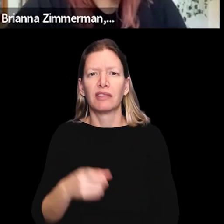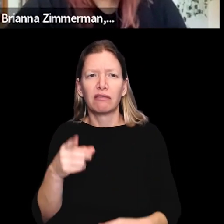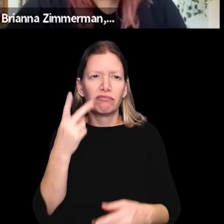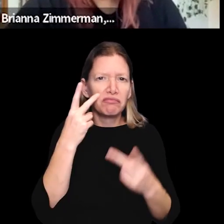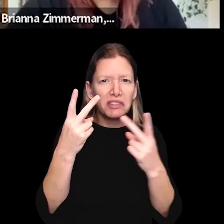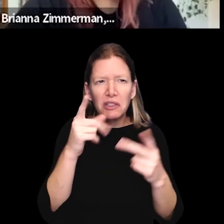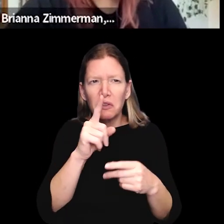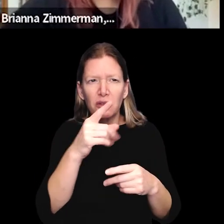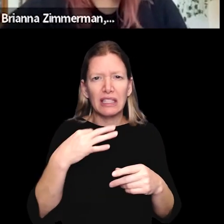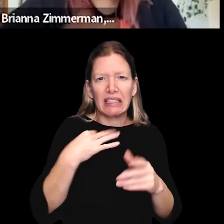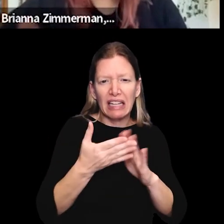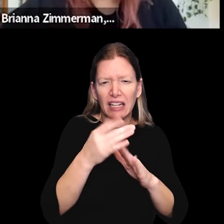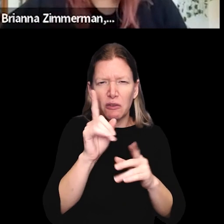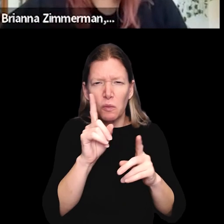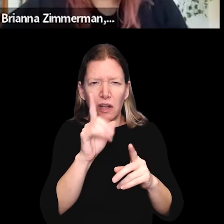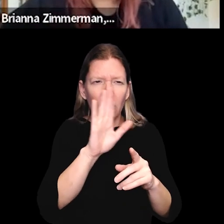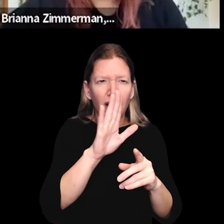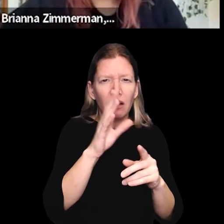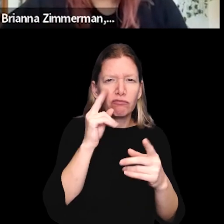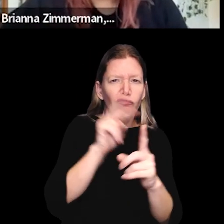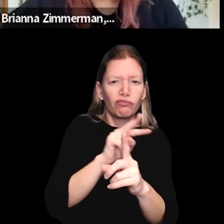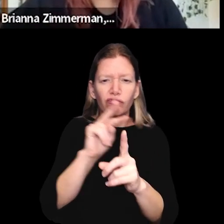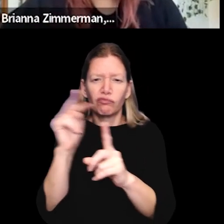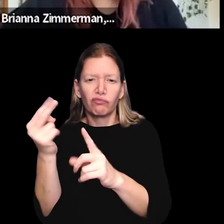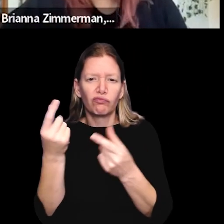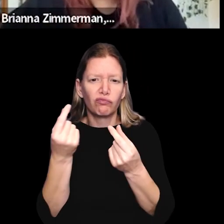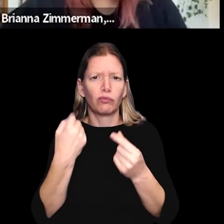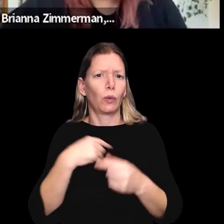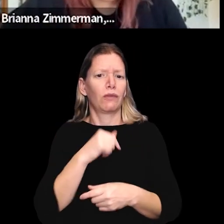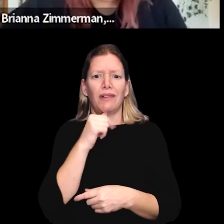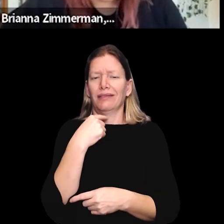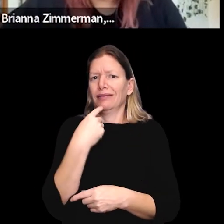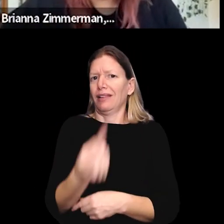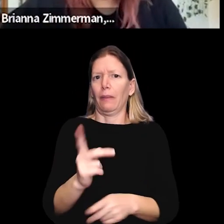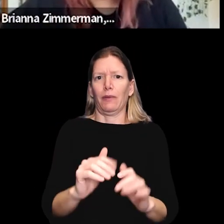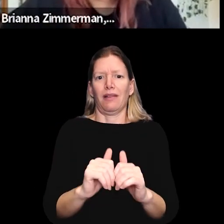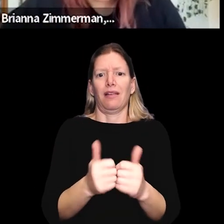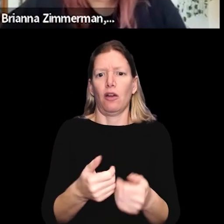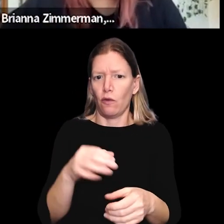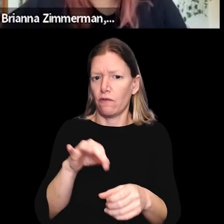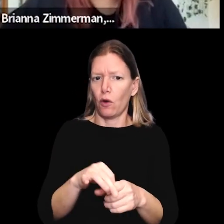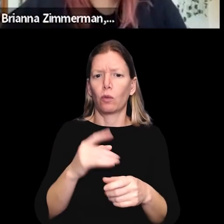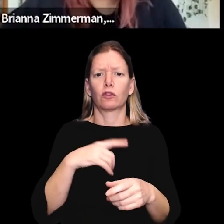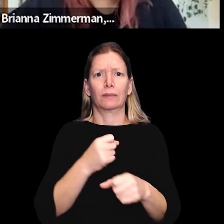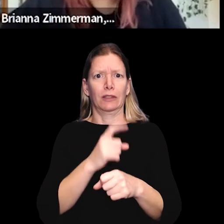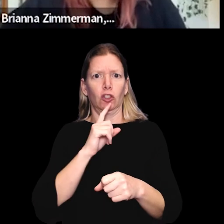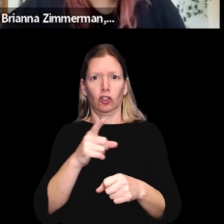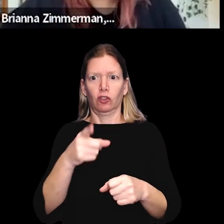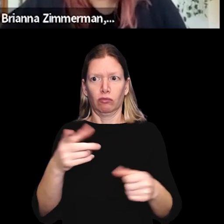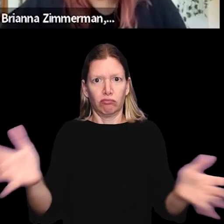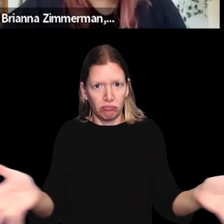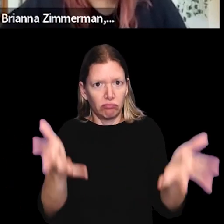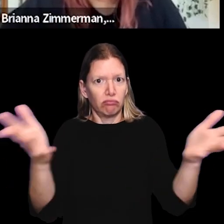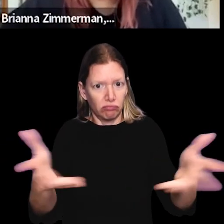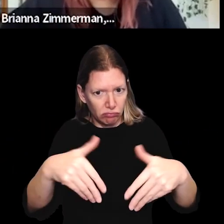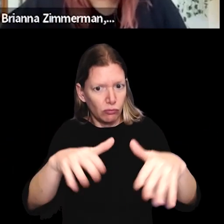voters about where different candidates stand. And we're not telling people how to vote ever. We're just making sure that